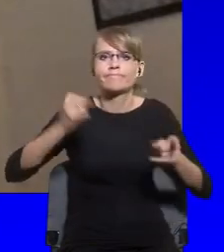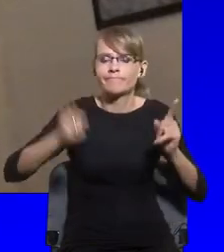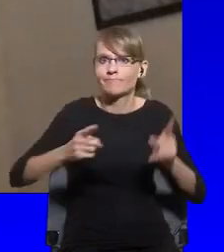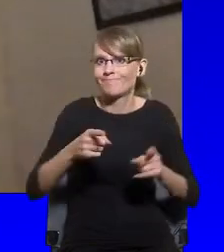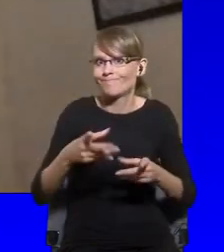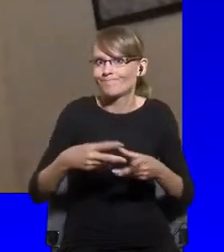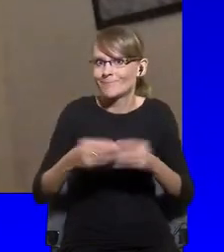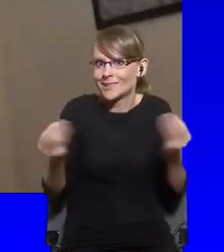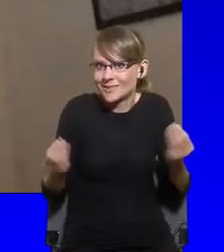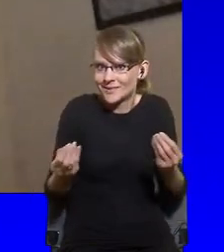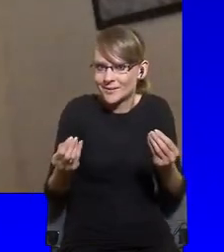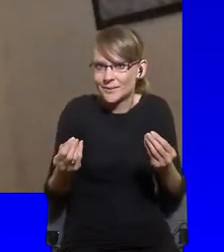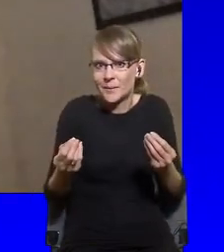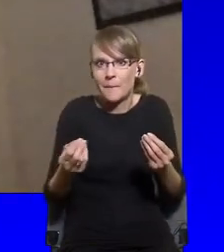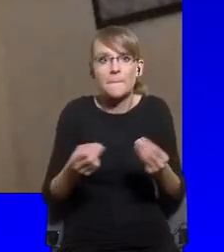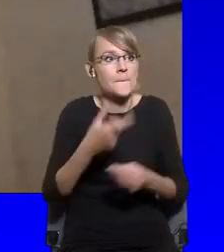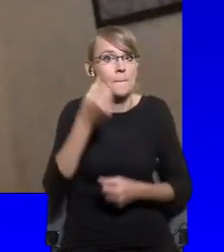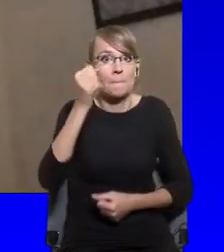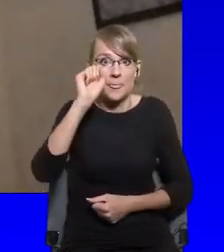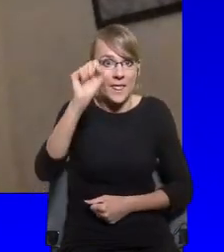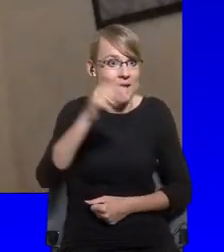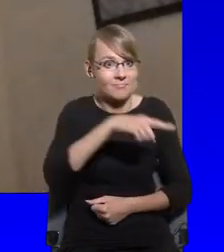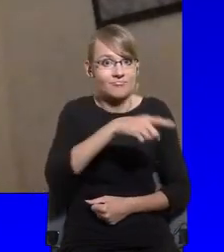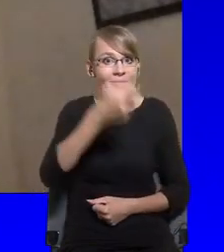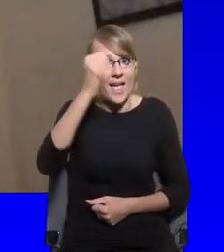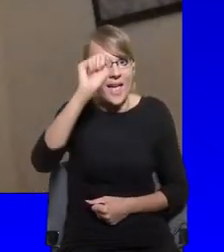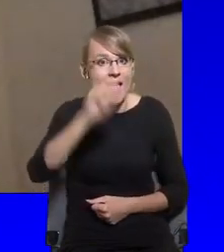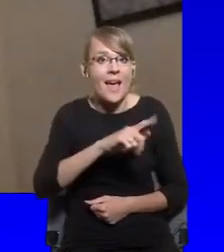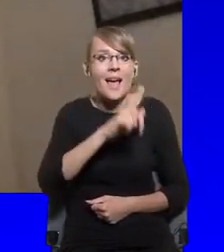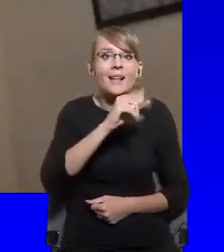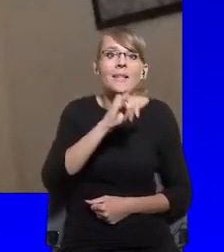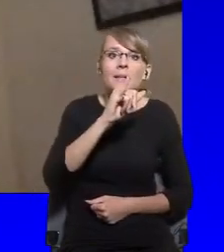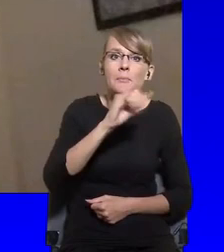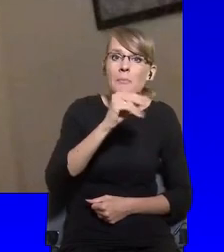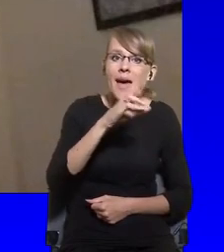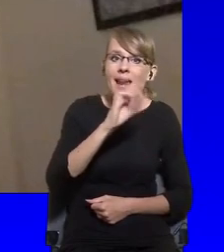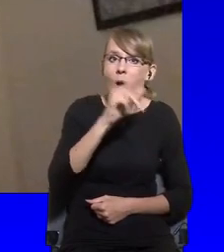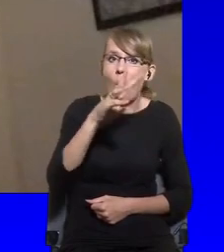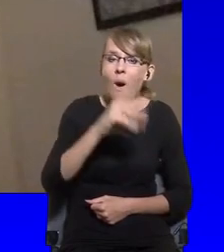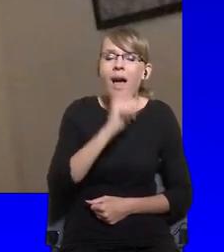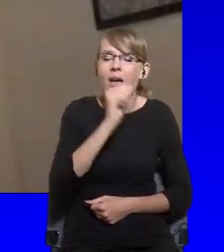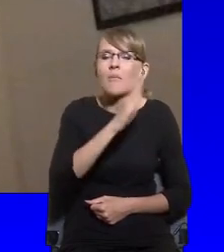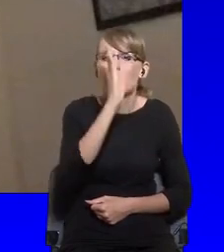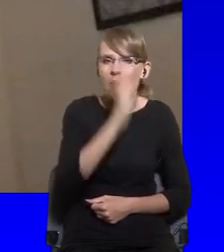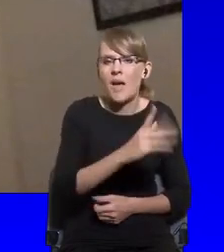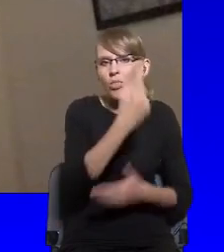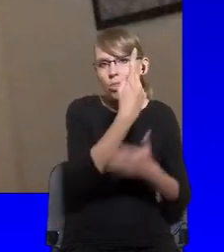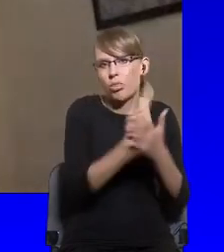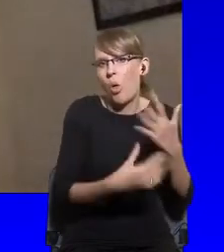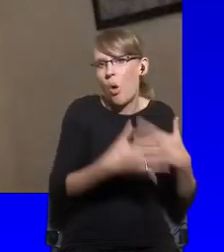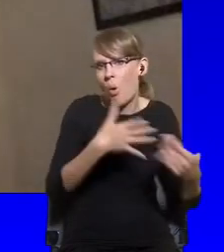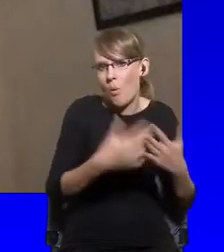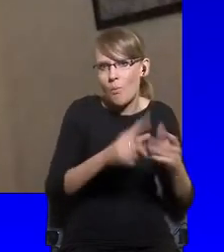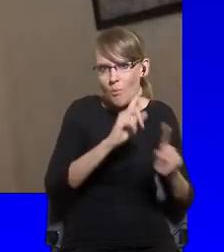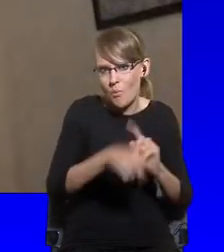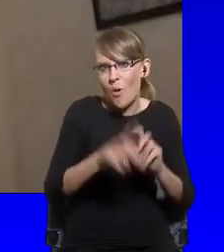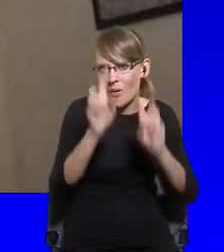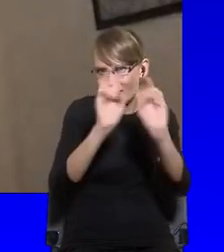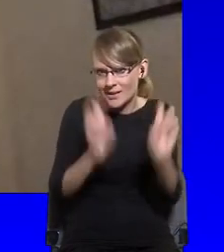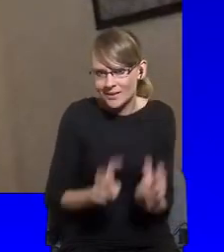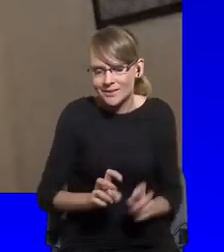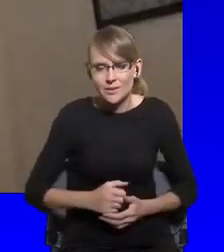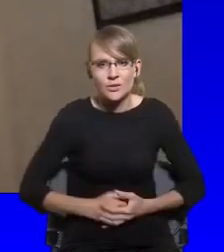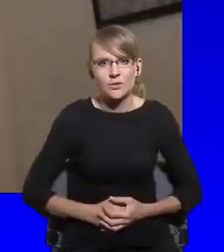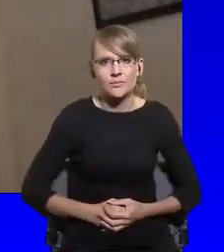up coming out of this weaker and badly. And that this, you know, in a way, just as there could be a